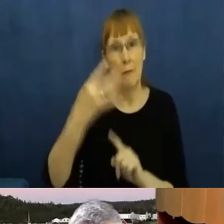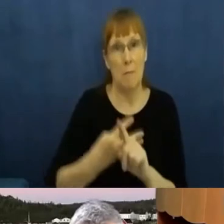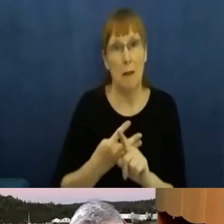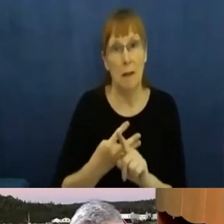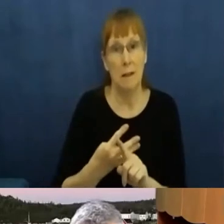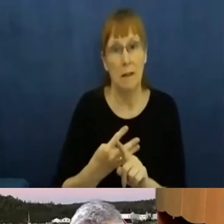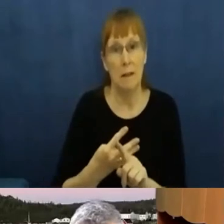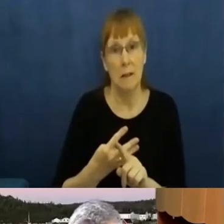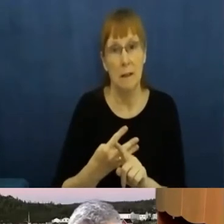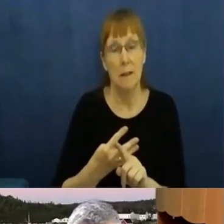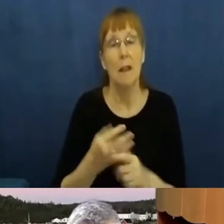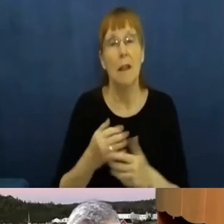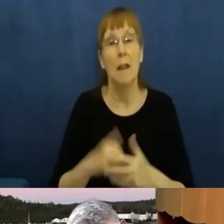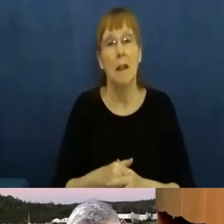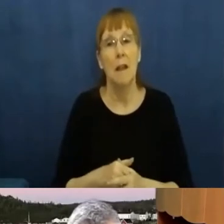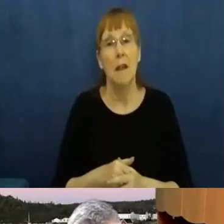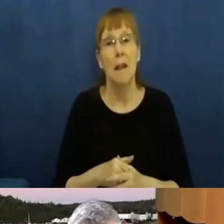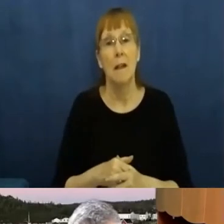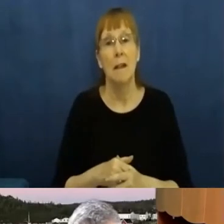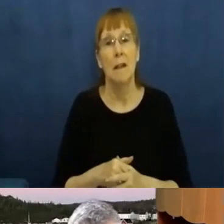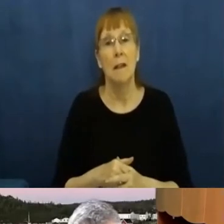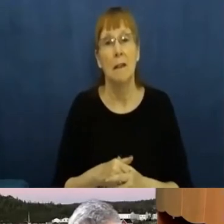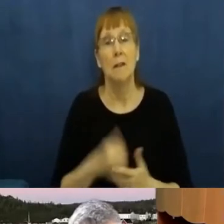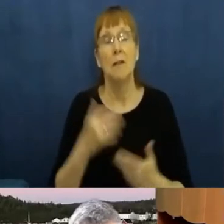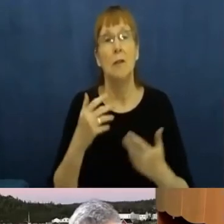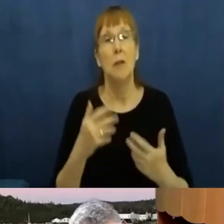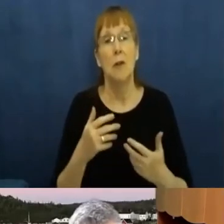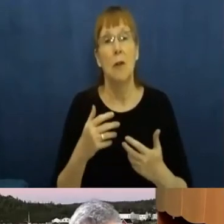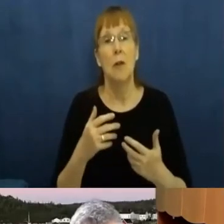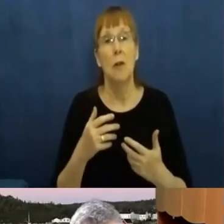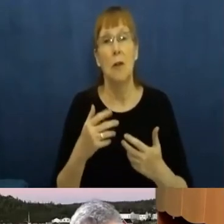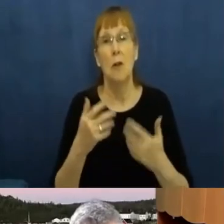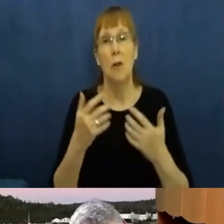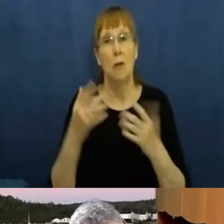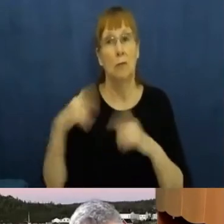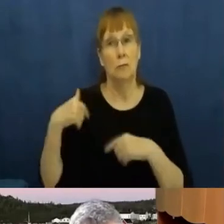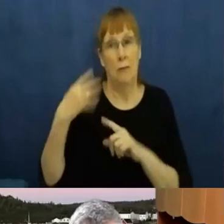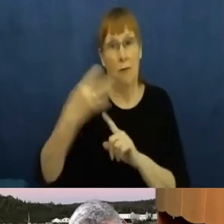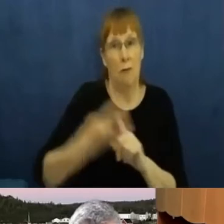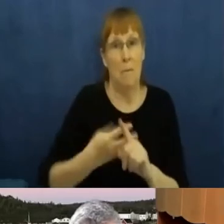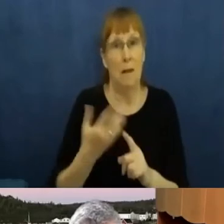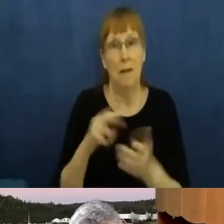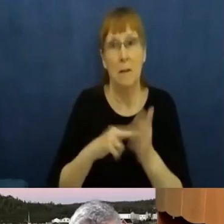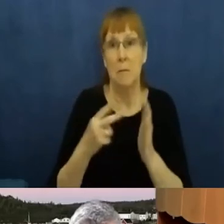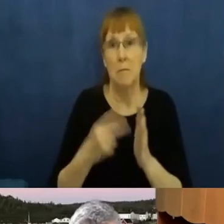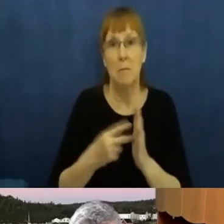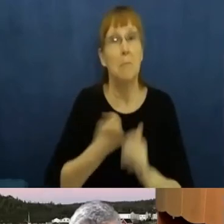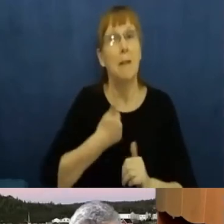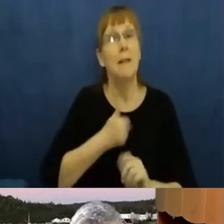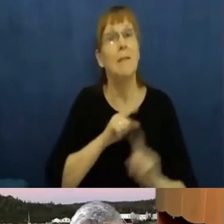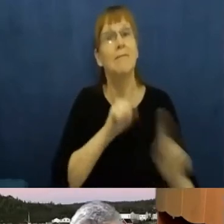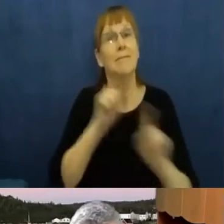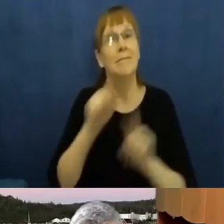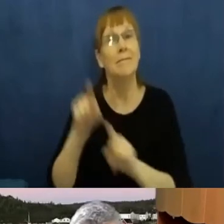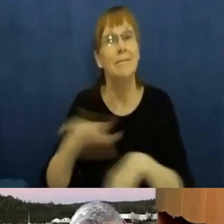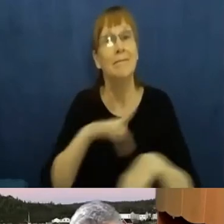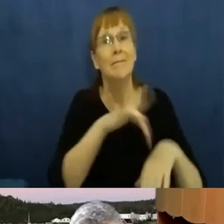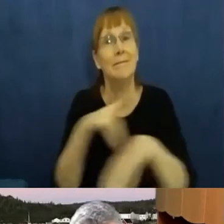external in-person events to learning to operate in a digital world, virtually.